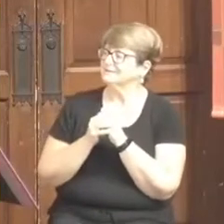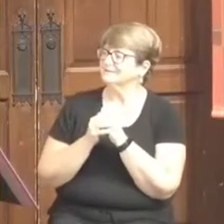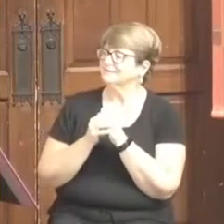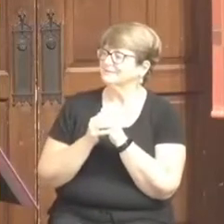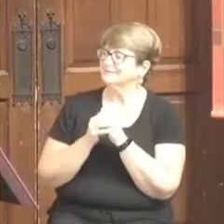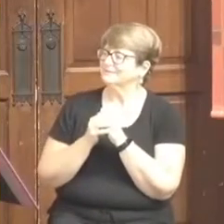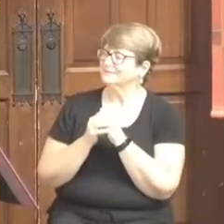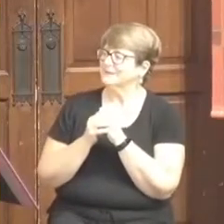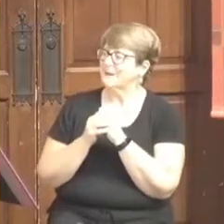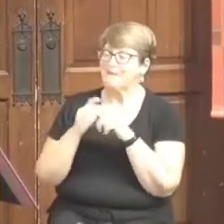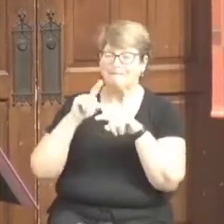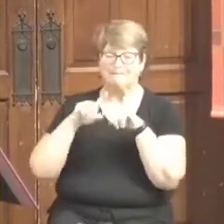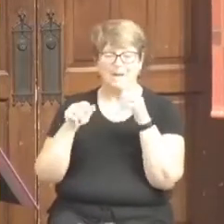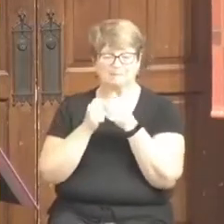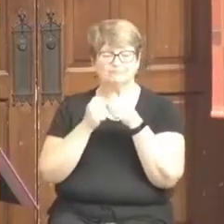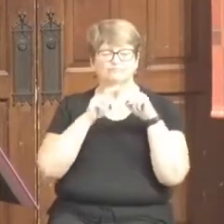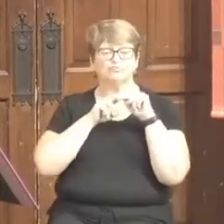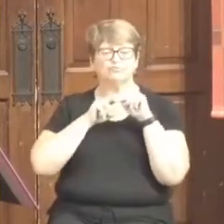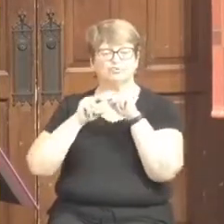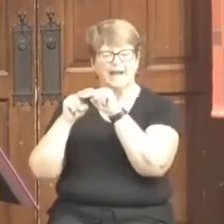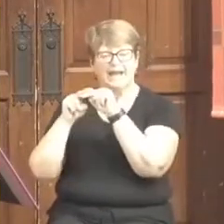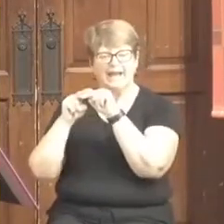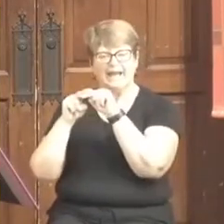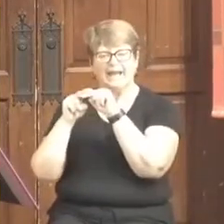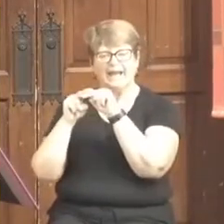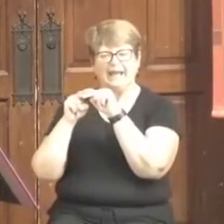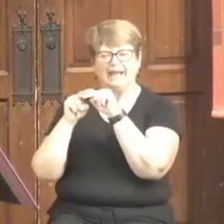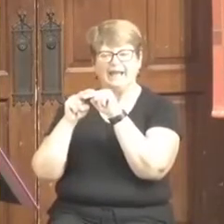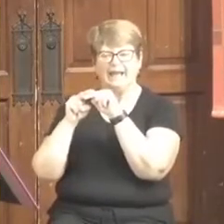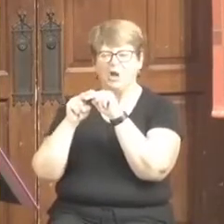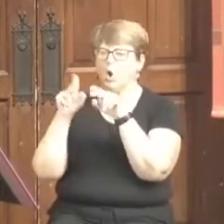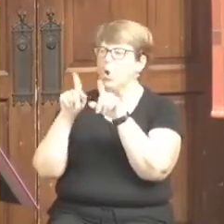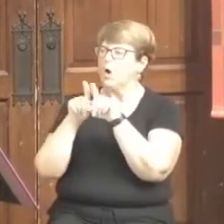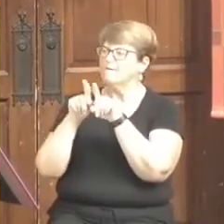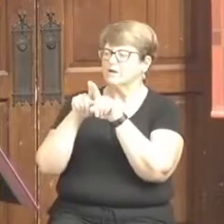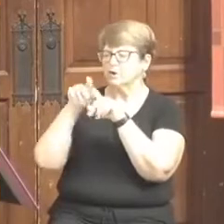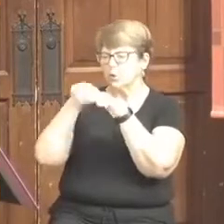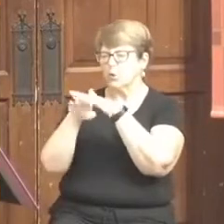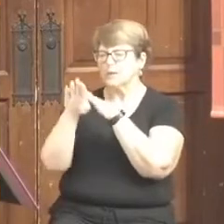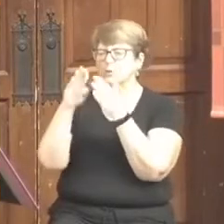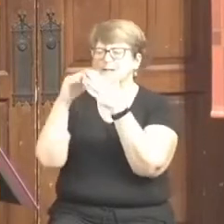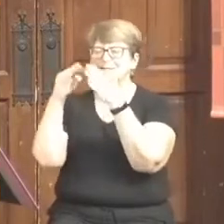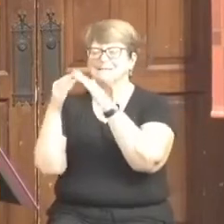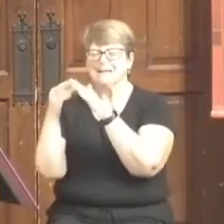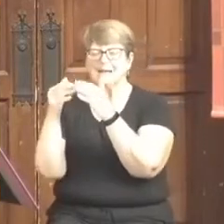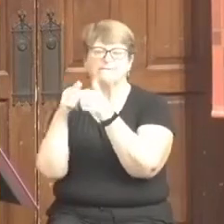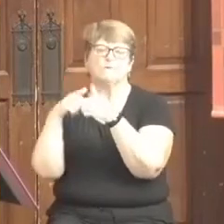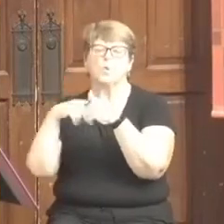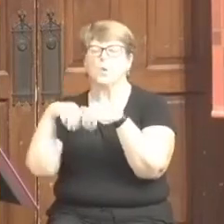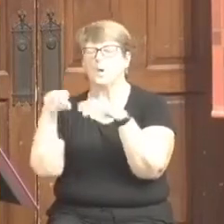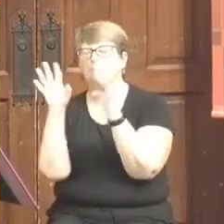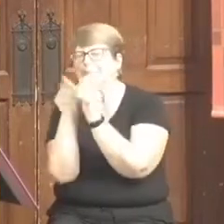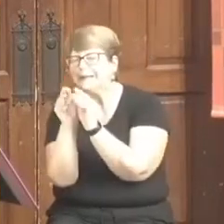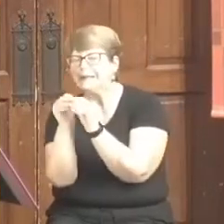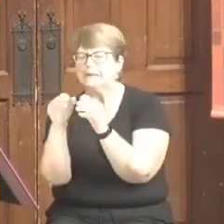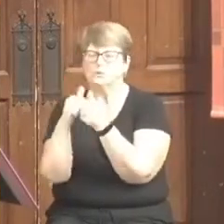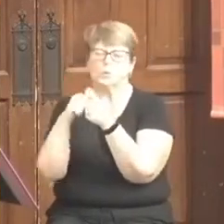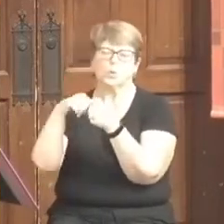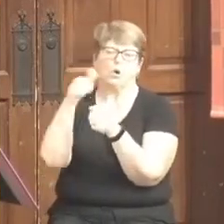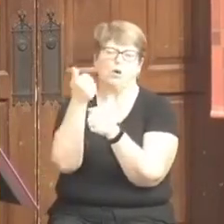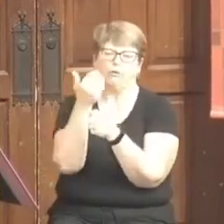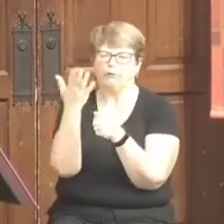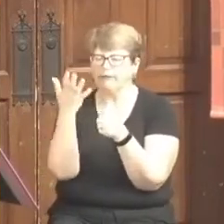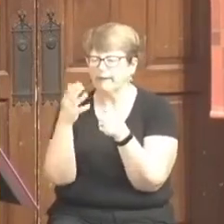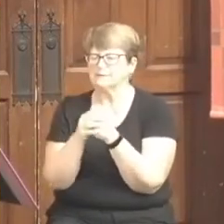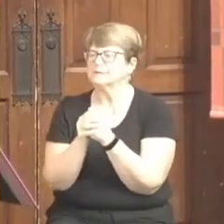But would take the train and often go into Center City for Metro Ministries meetings or other kinds of meetings